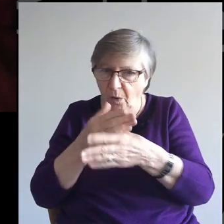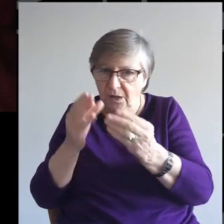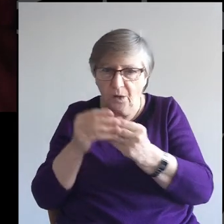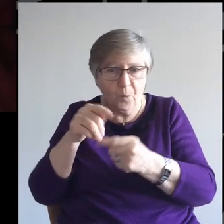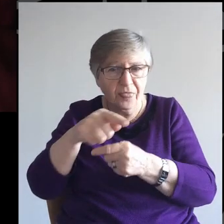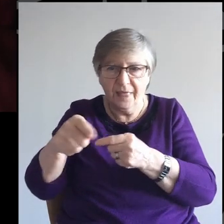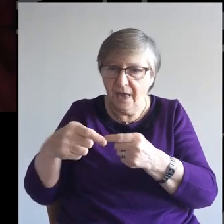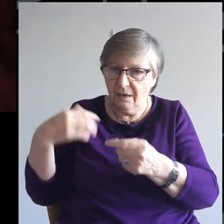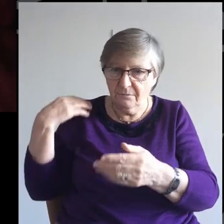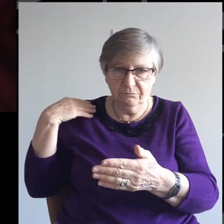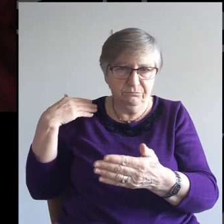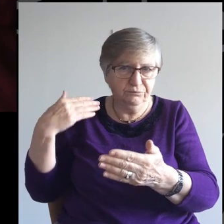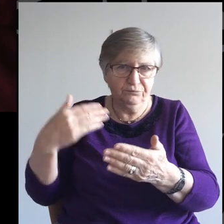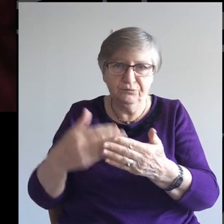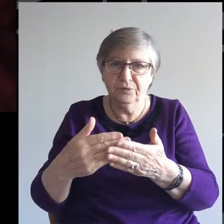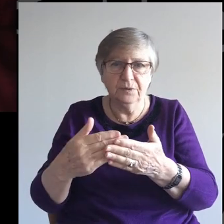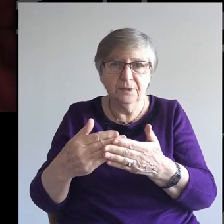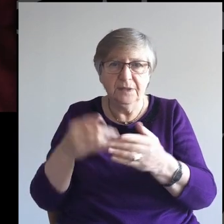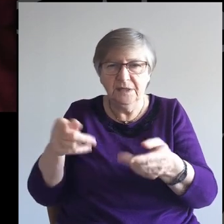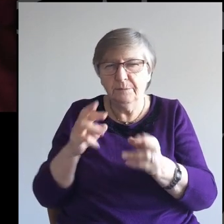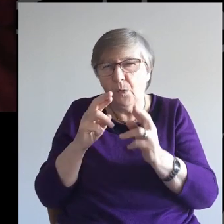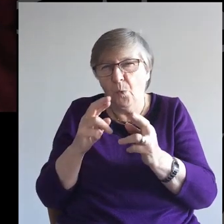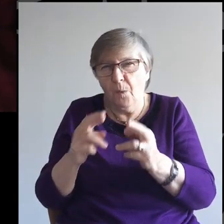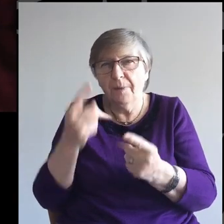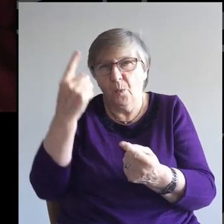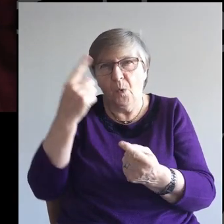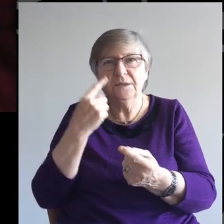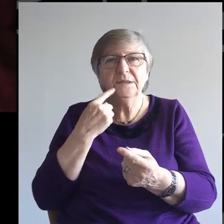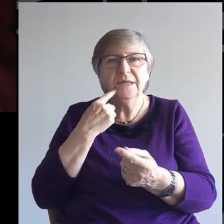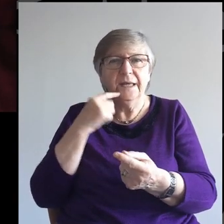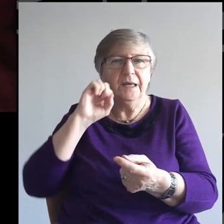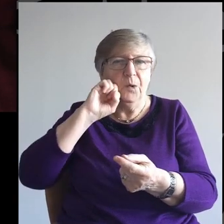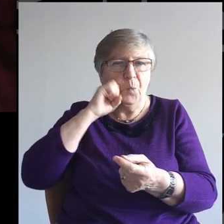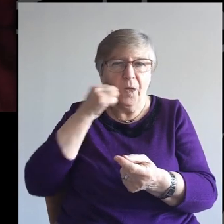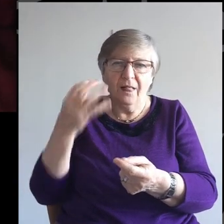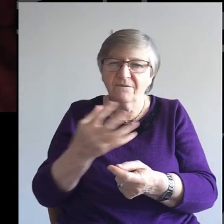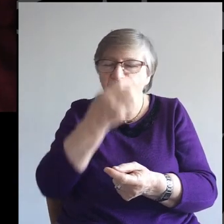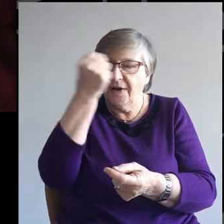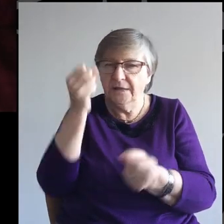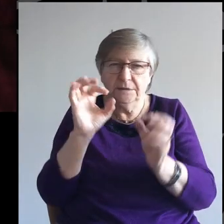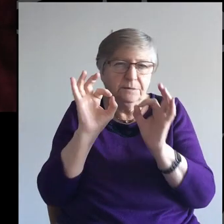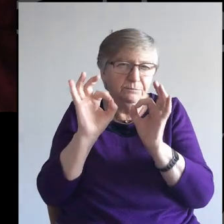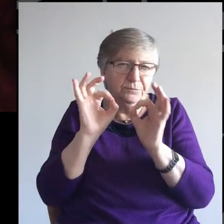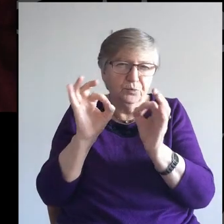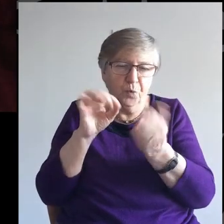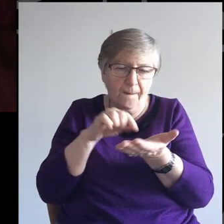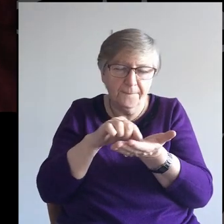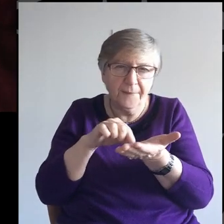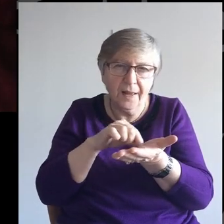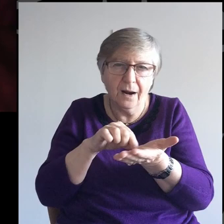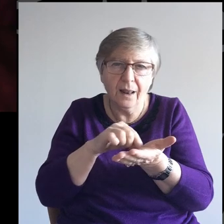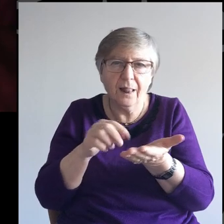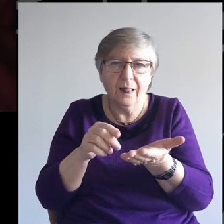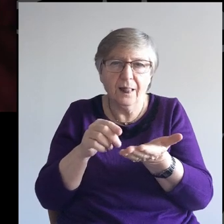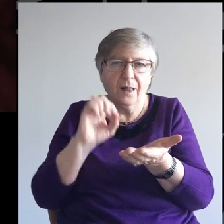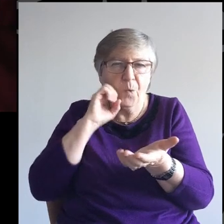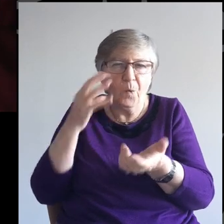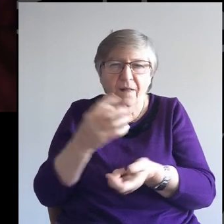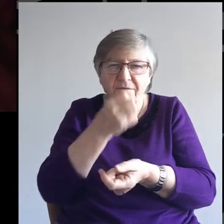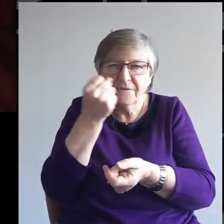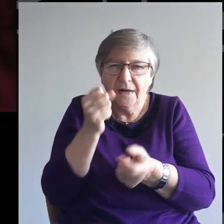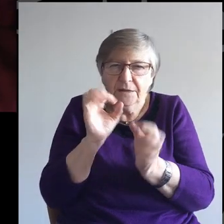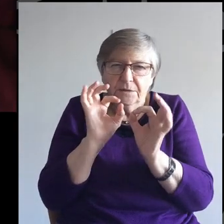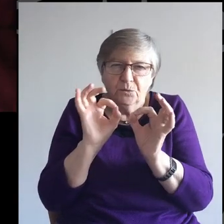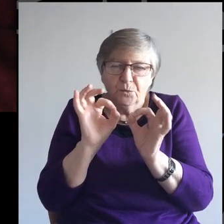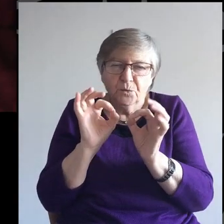his life. He's maybe been hoping that one day the big breakthrough would come and he would find this great